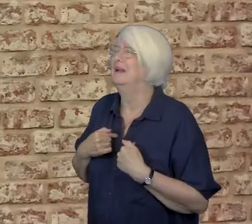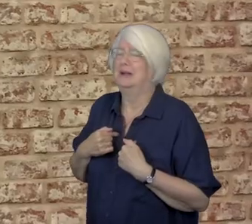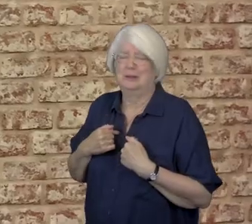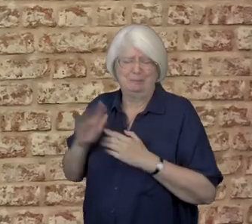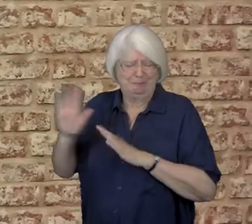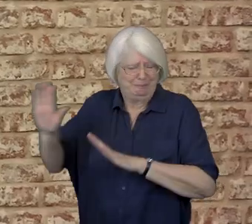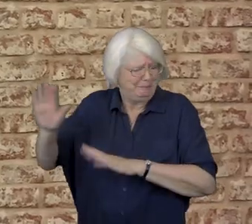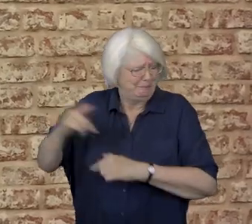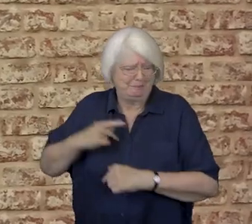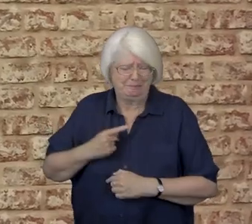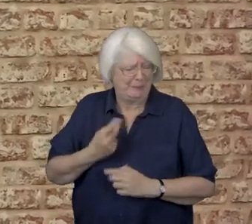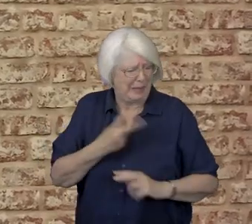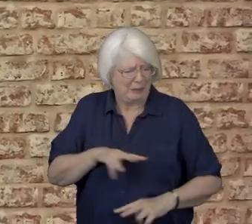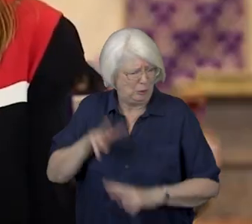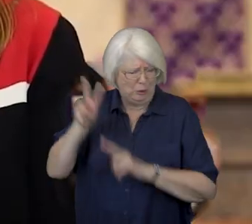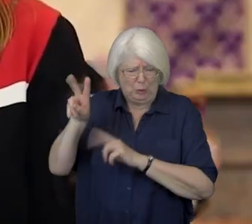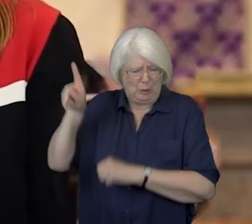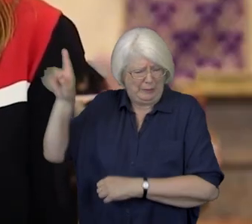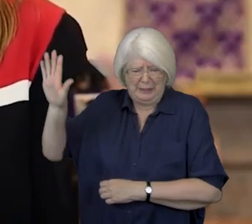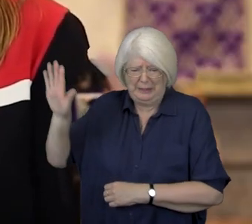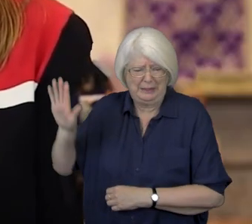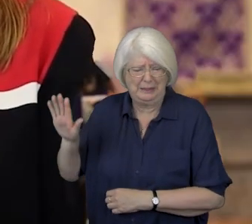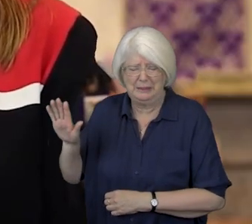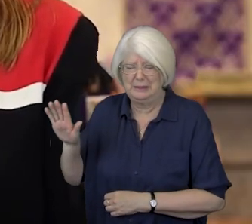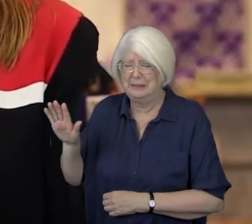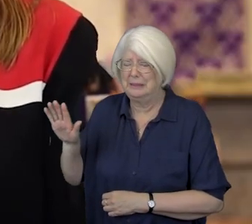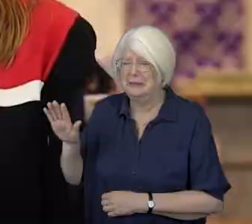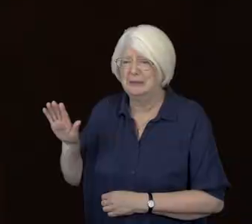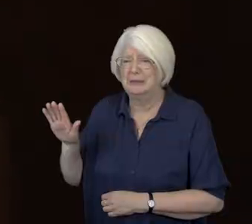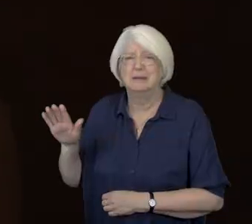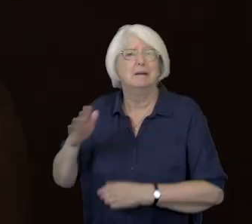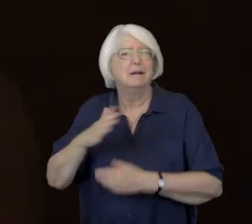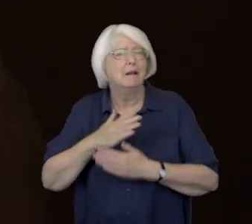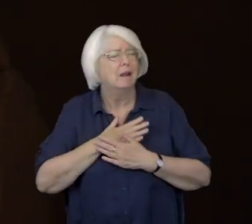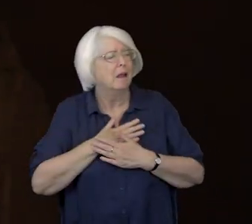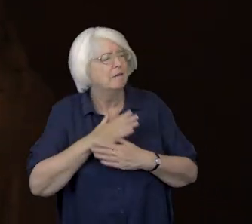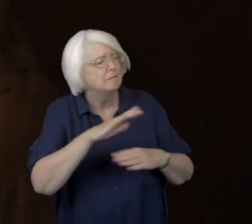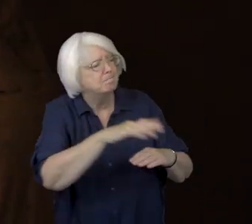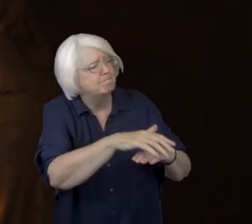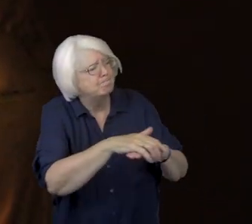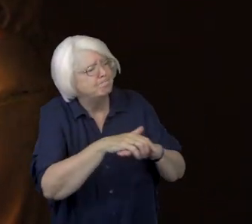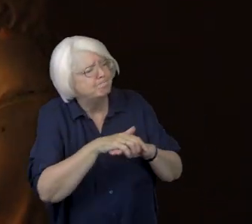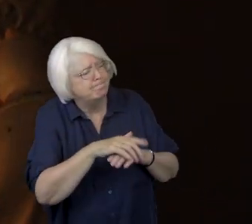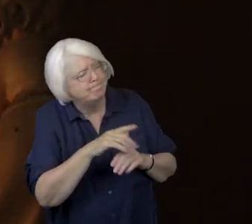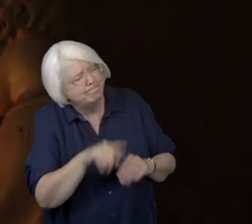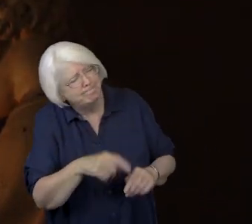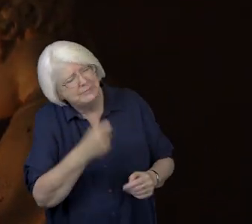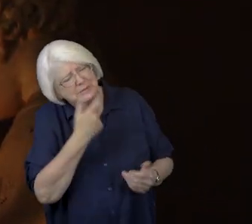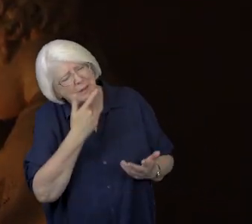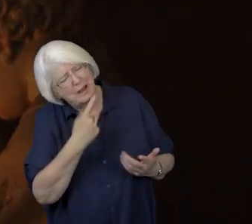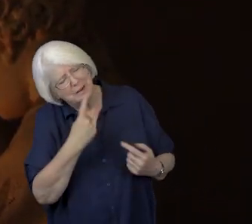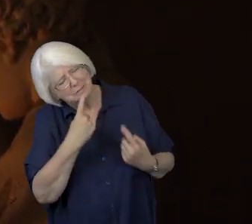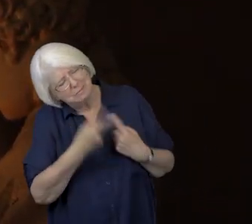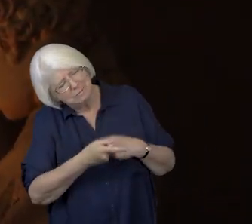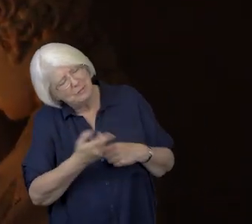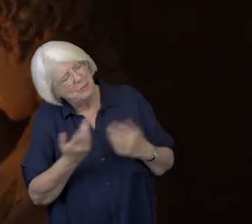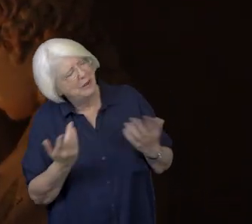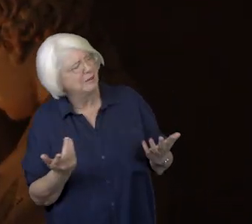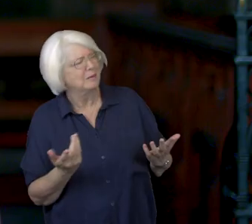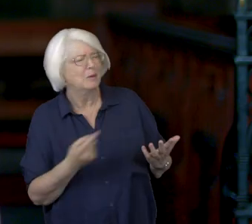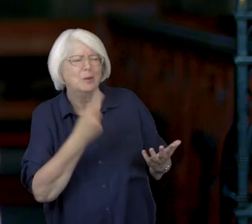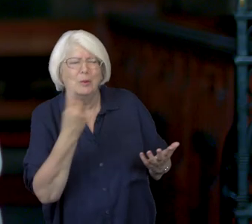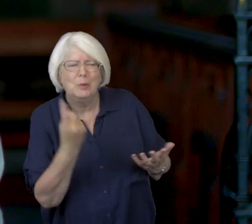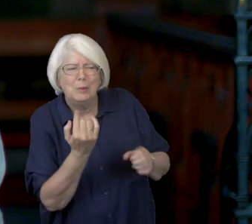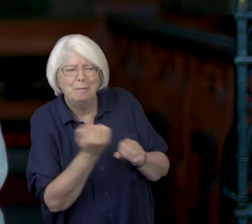the unkind, ungrateful, are, my dear, I cannot look on thee. Love took